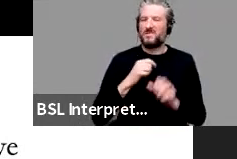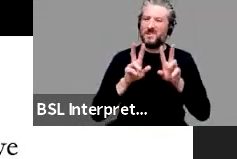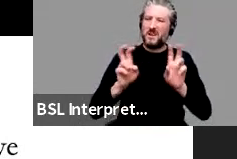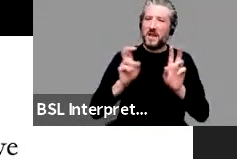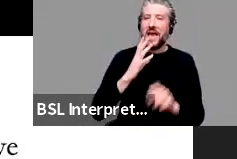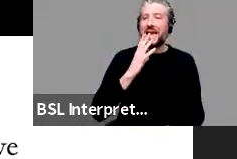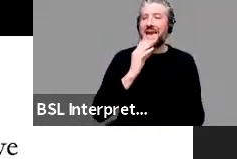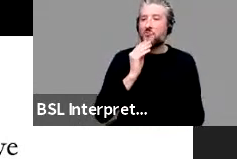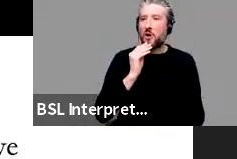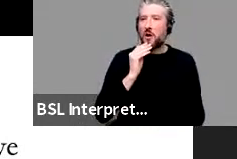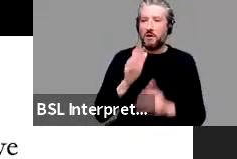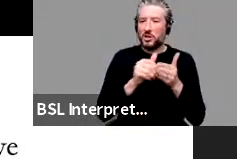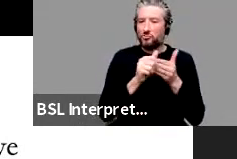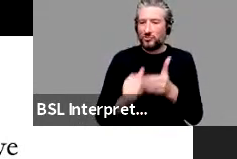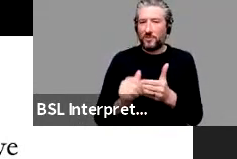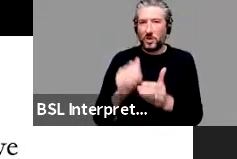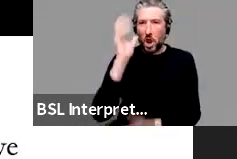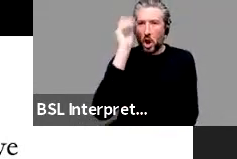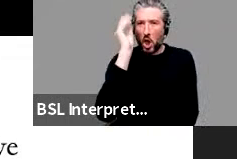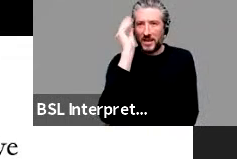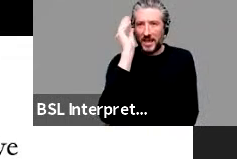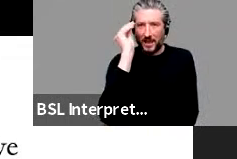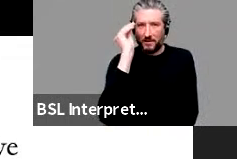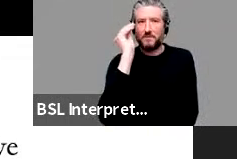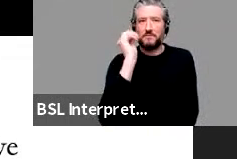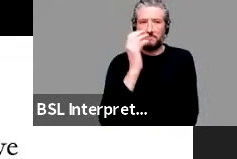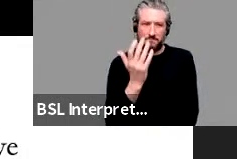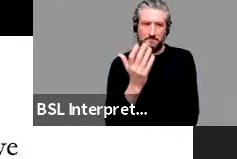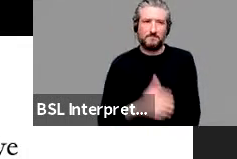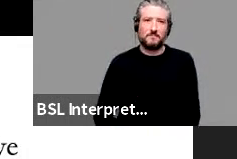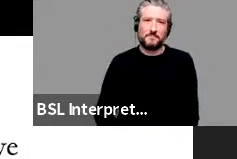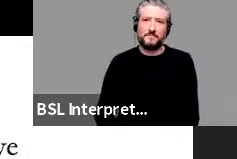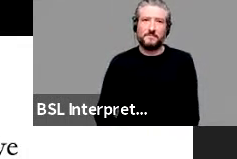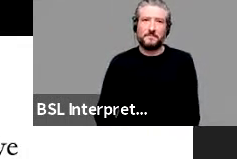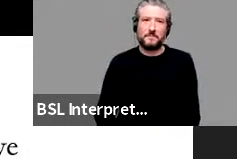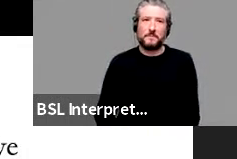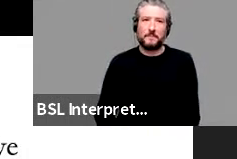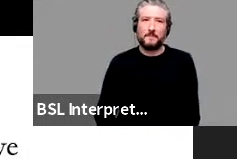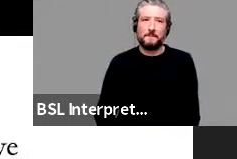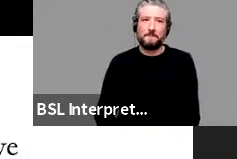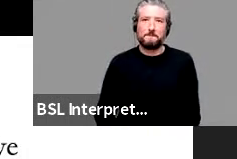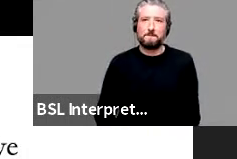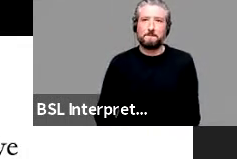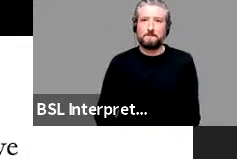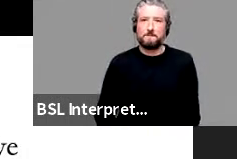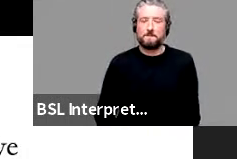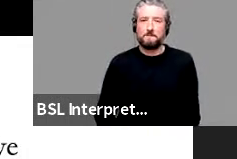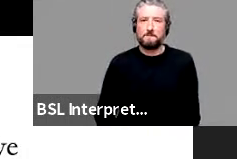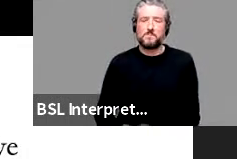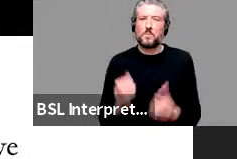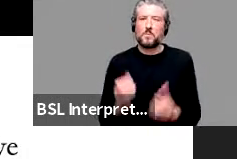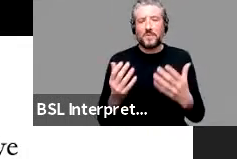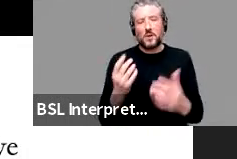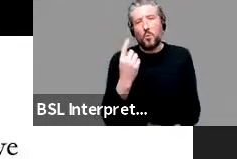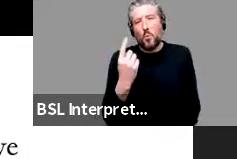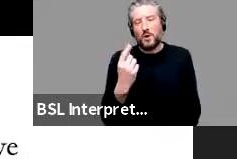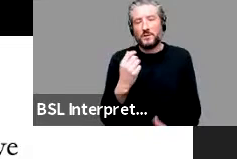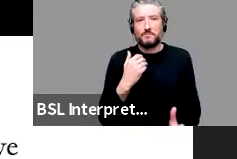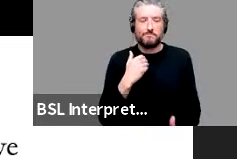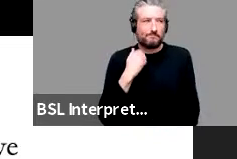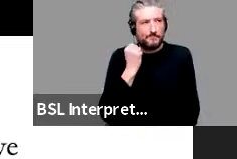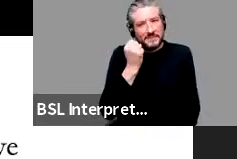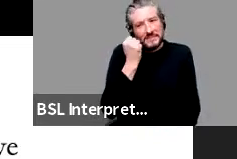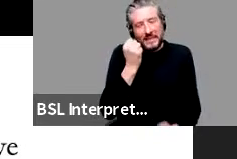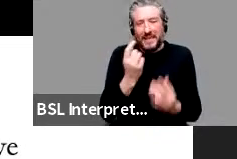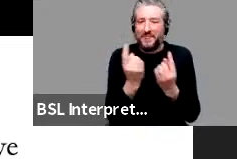So if we take little, this is kind of a silly thing, but so an acronym for